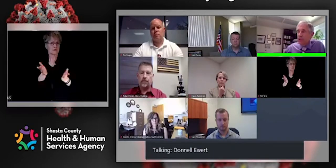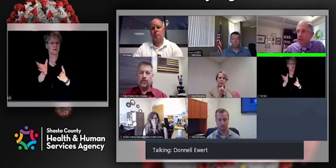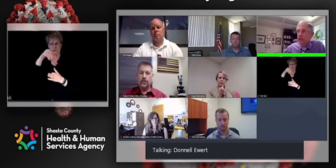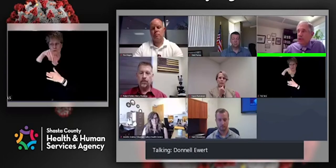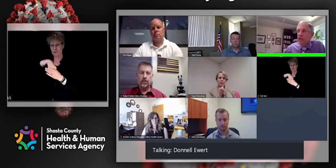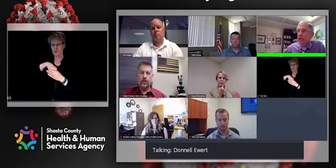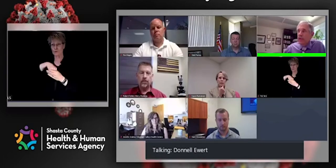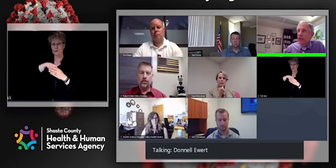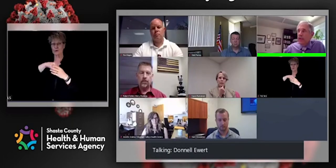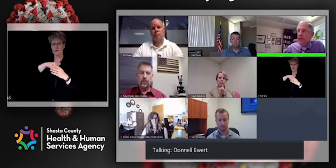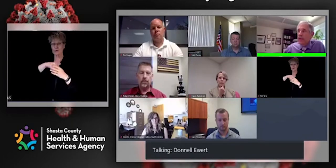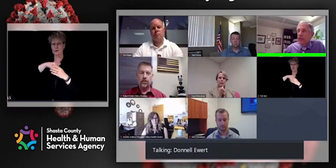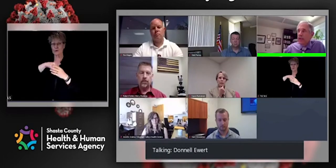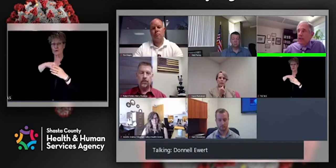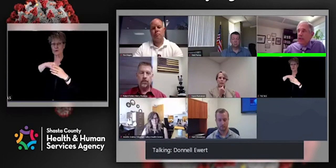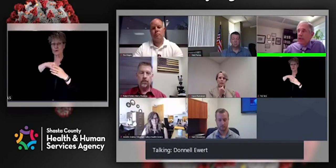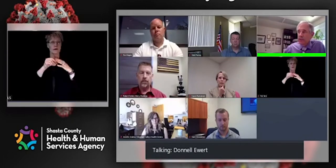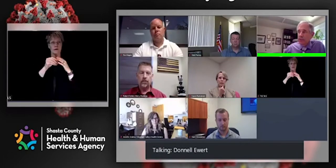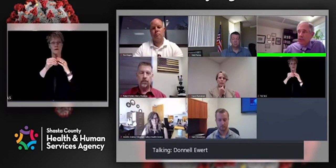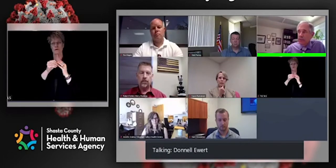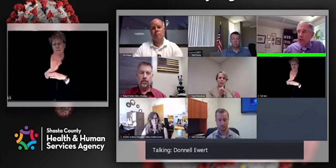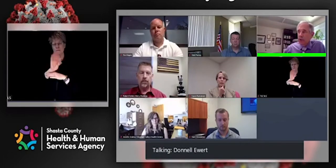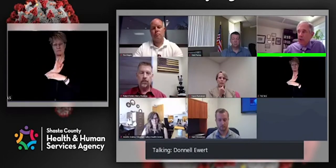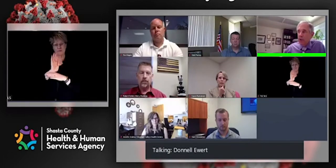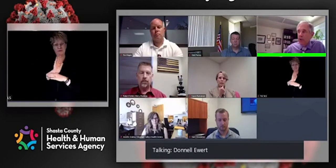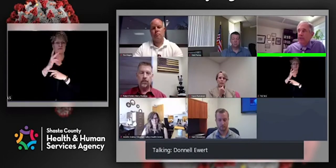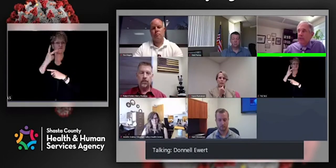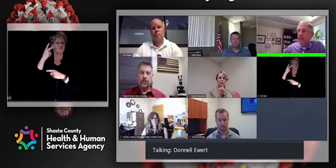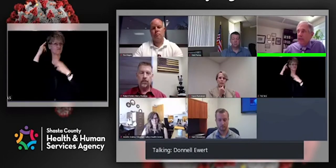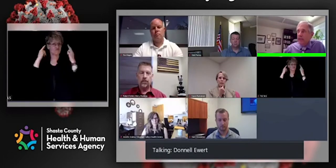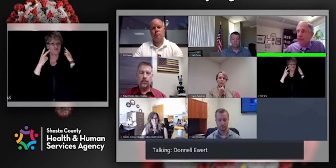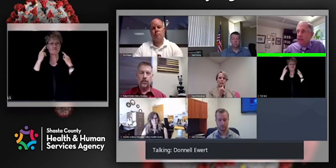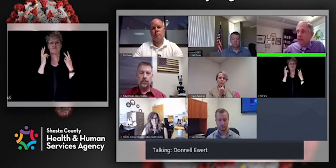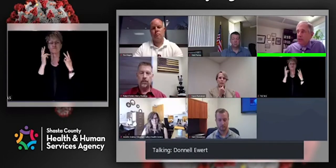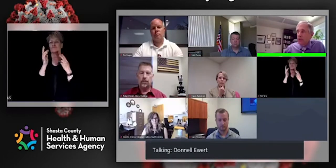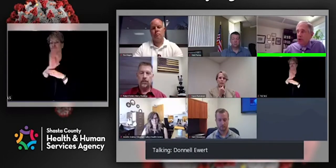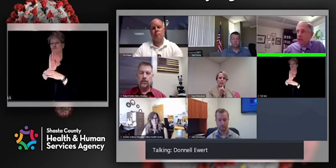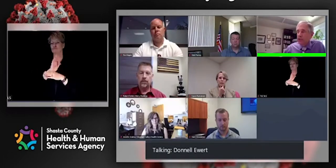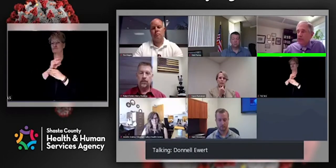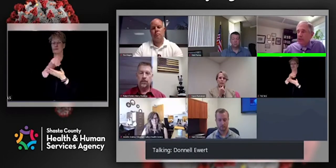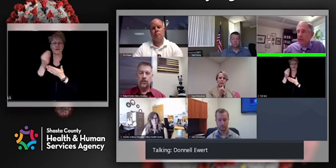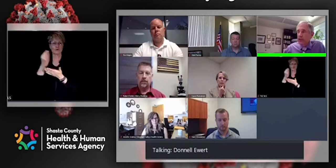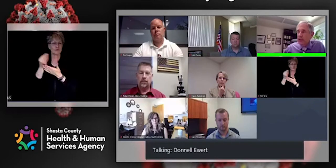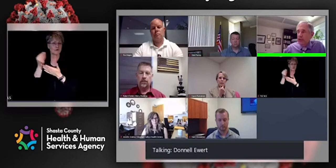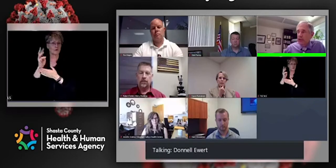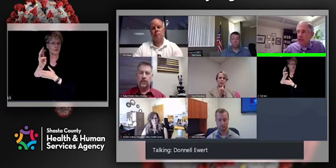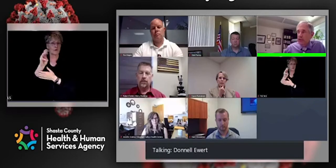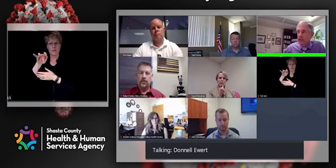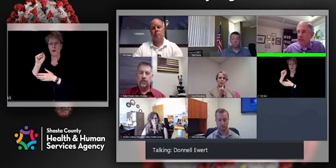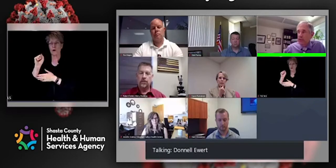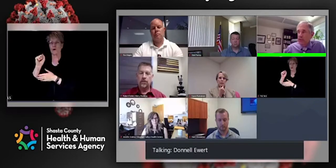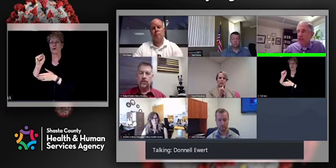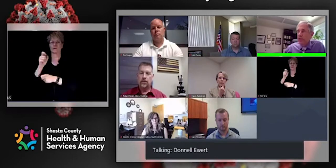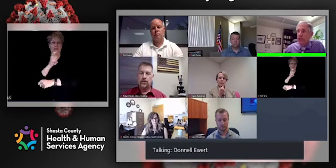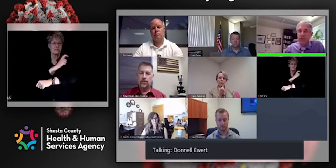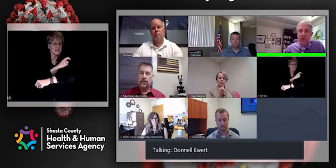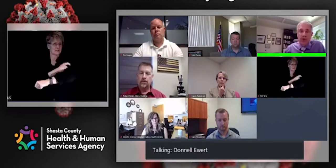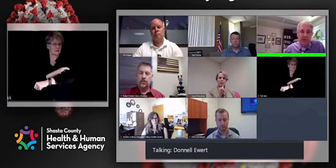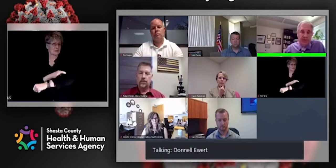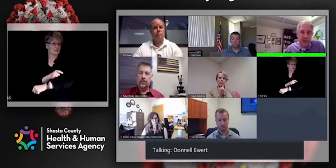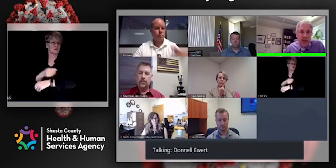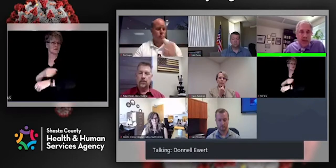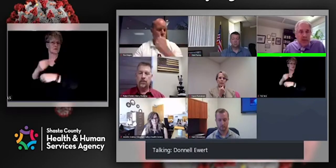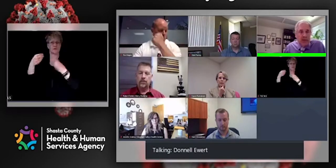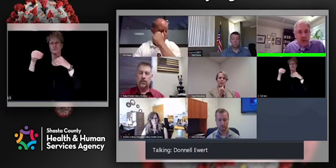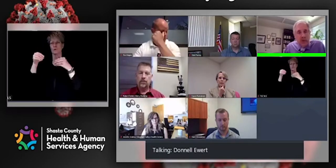massage parlors, hair salons and barbershops, shopping malls, and tattoo parlors also that do piercing and